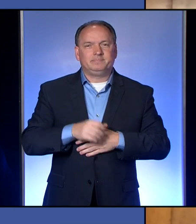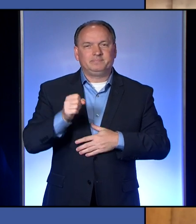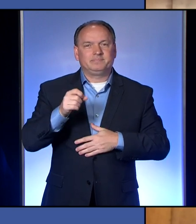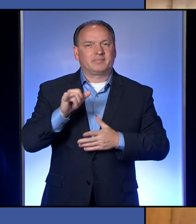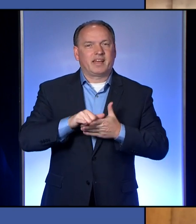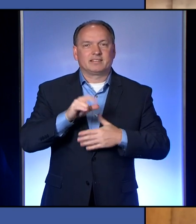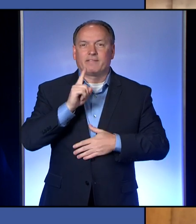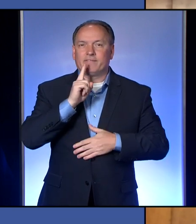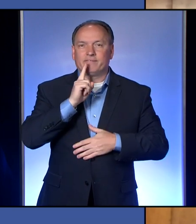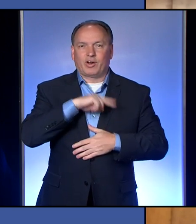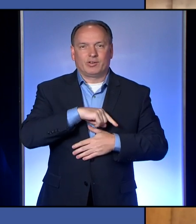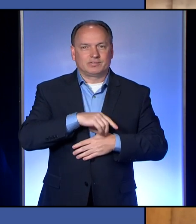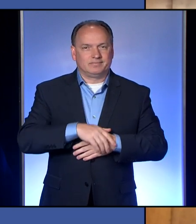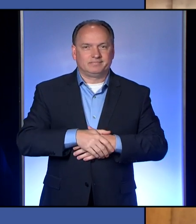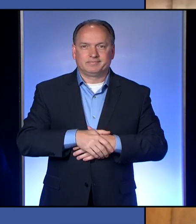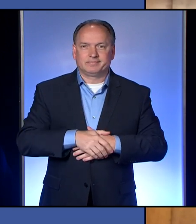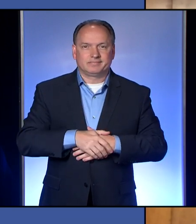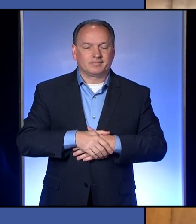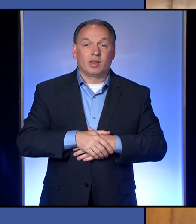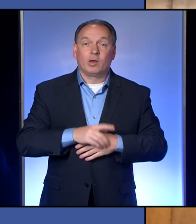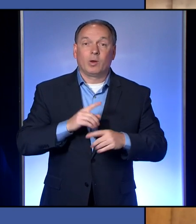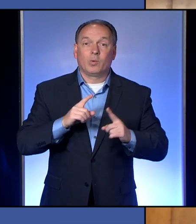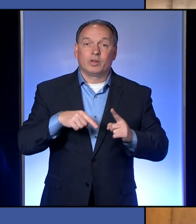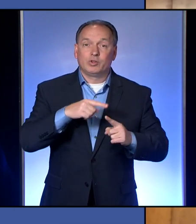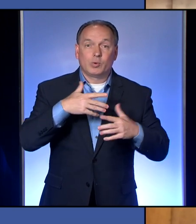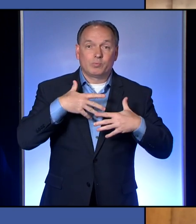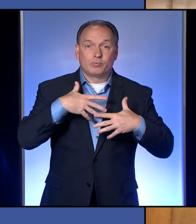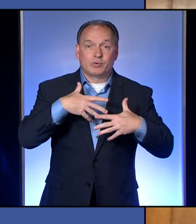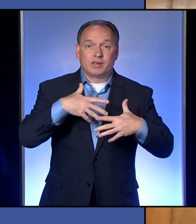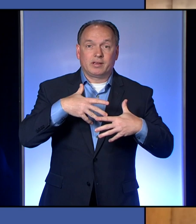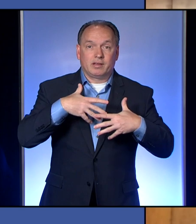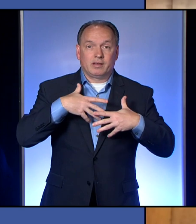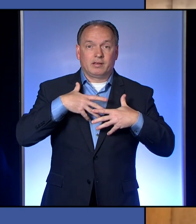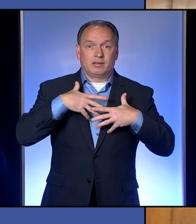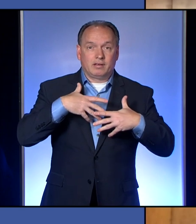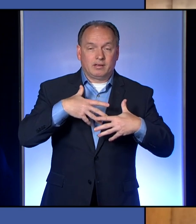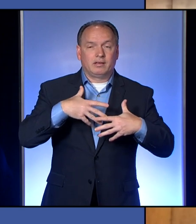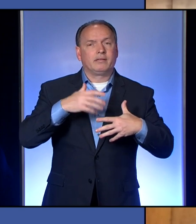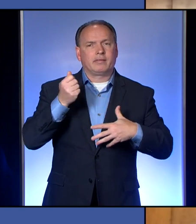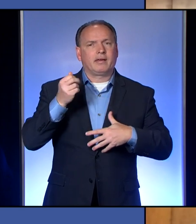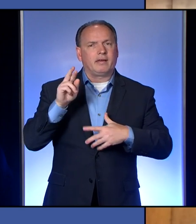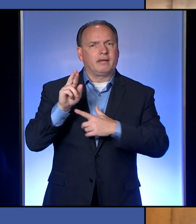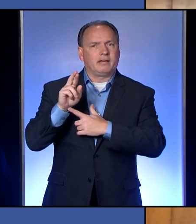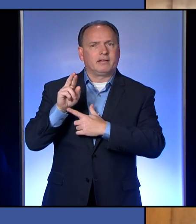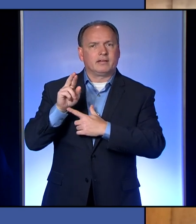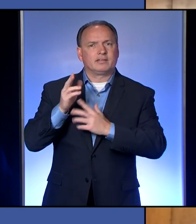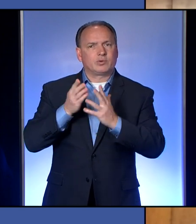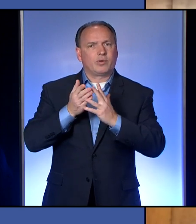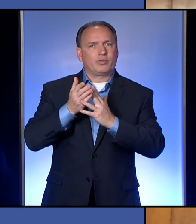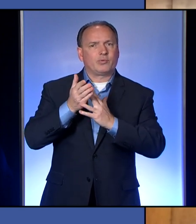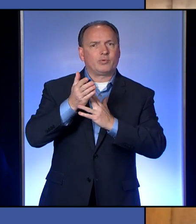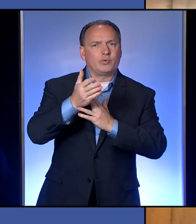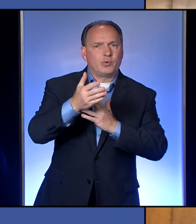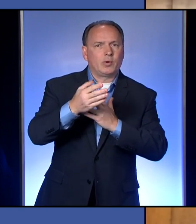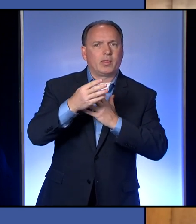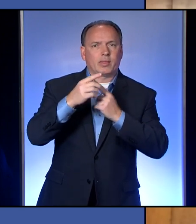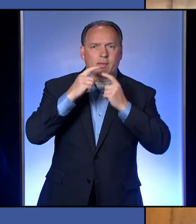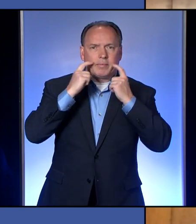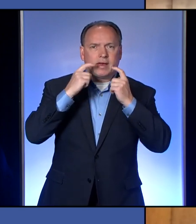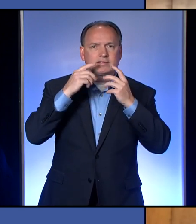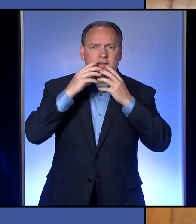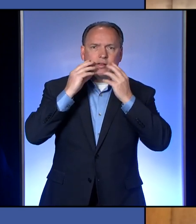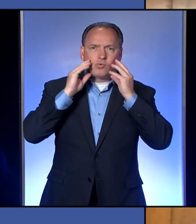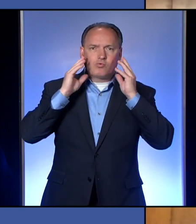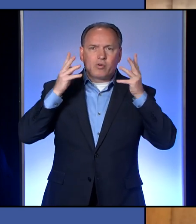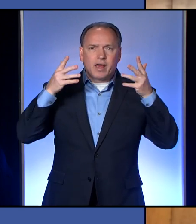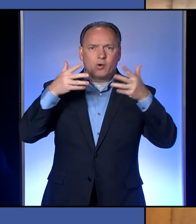that's not true. When you breathe in and out, the air is getting through the mask and around the mask,